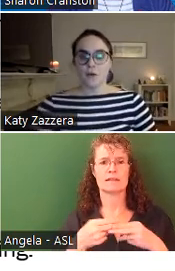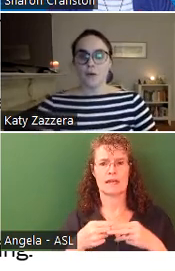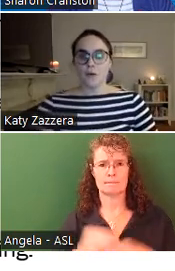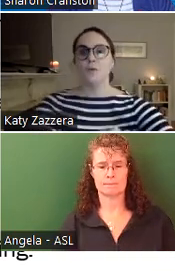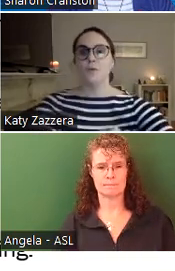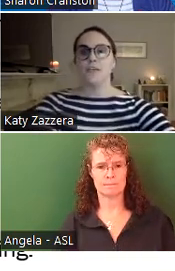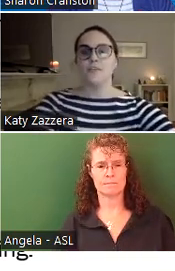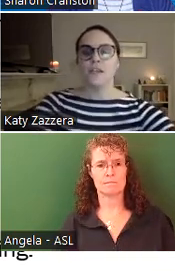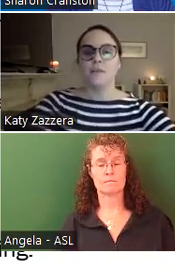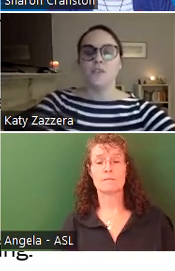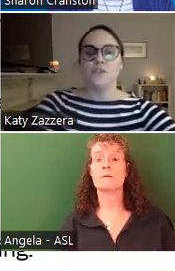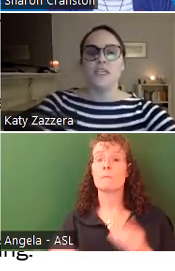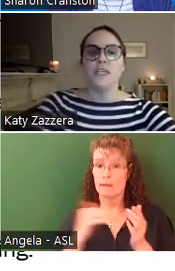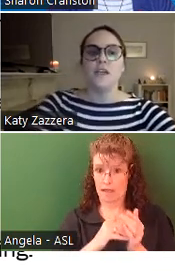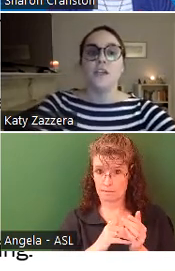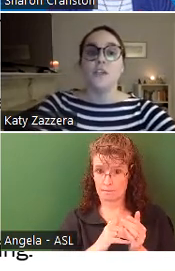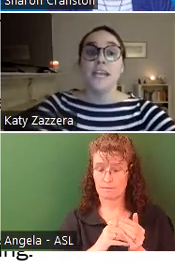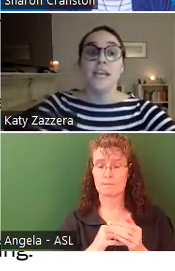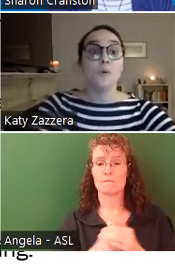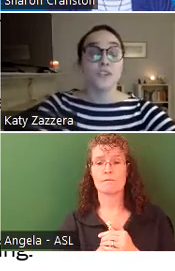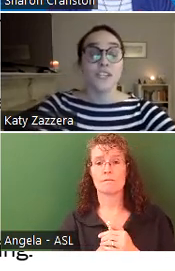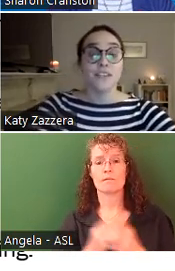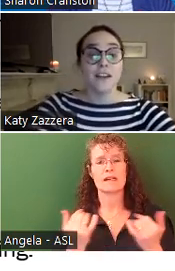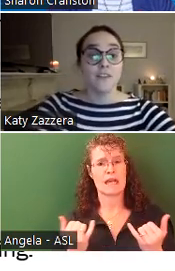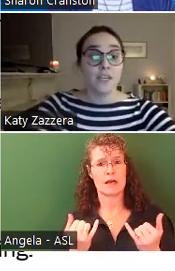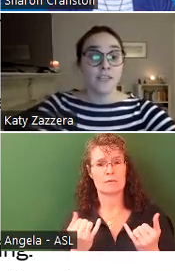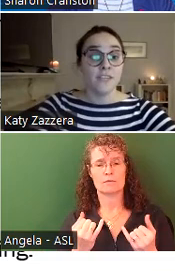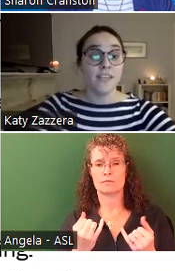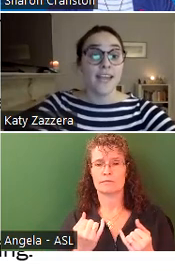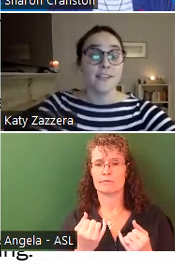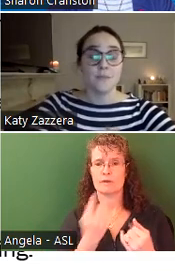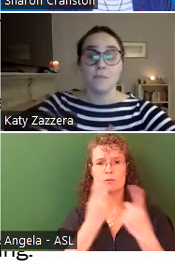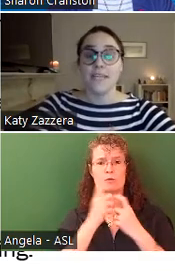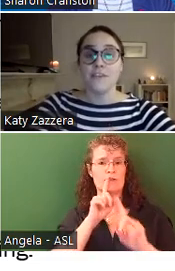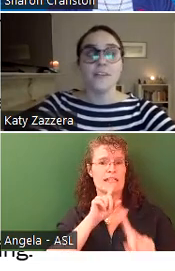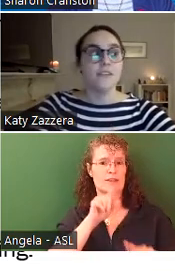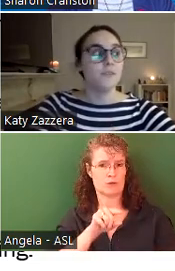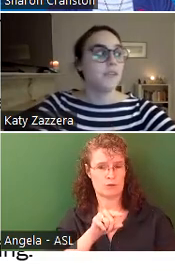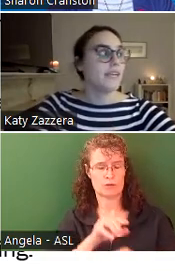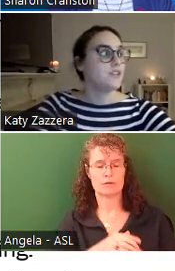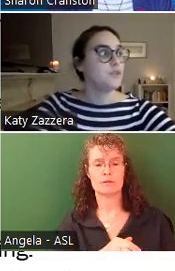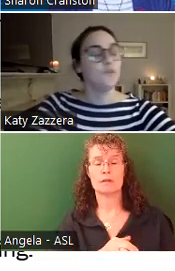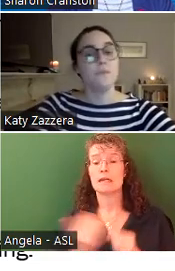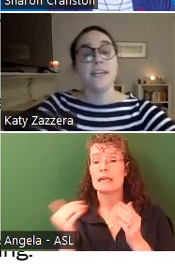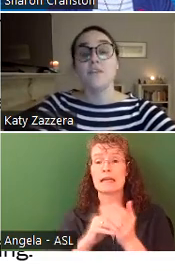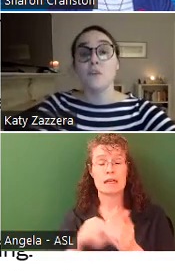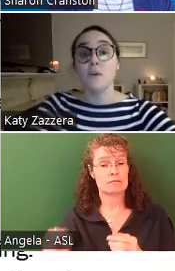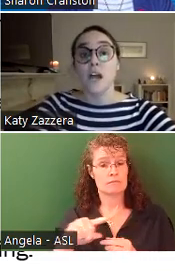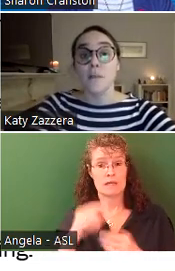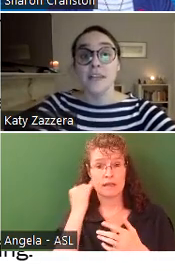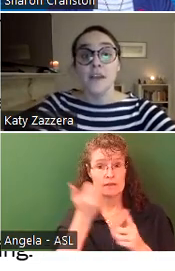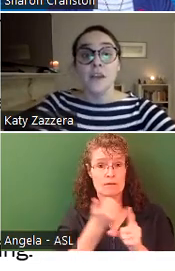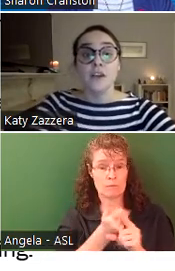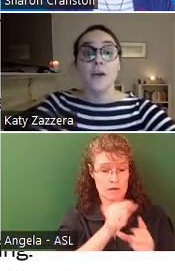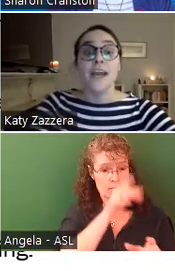So again, we've come to the Q&A portion of our evening. As a reminder, if you would like to make a verbal